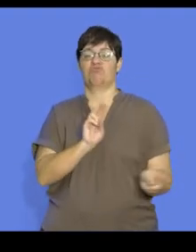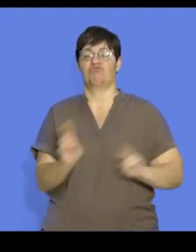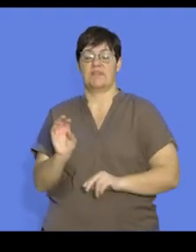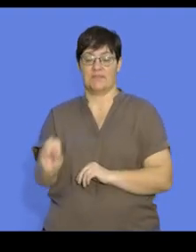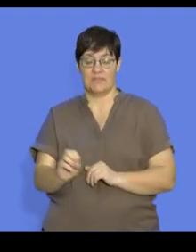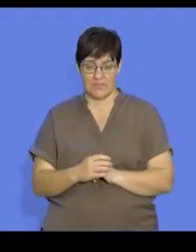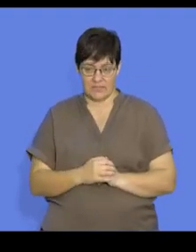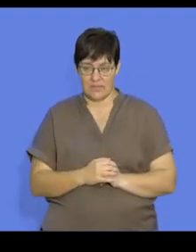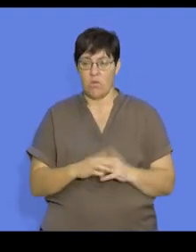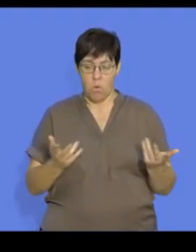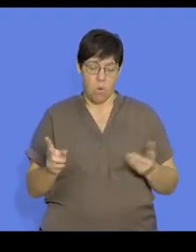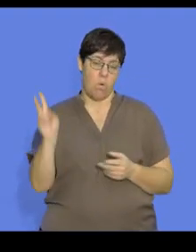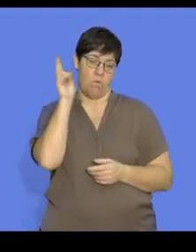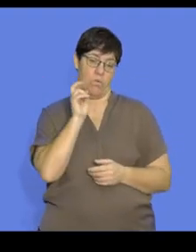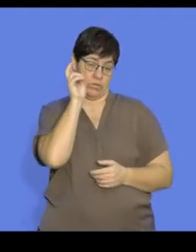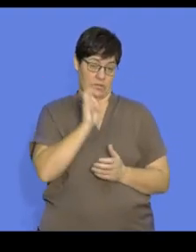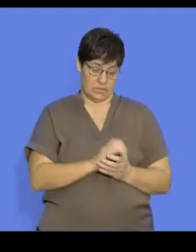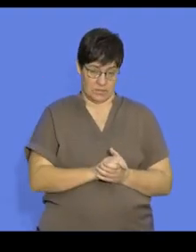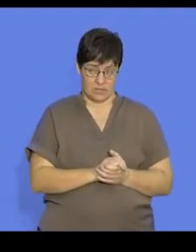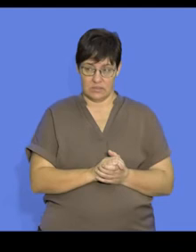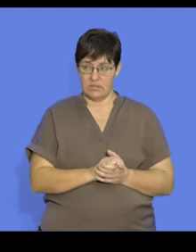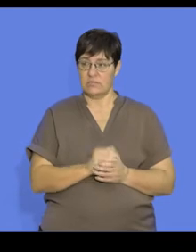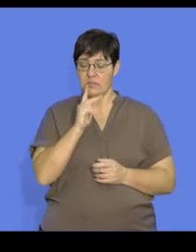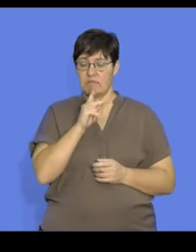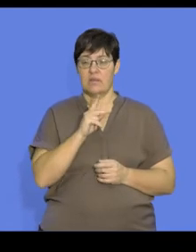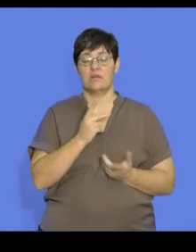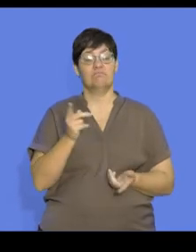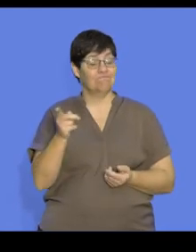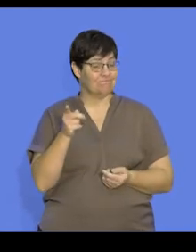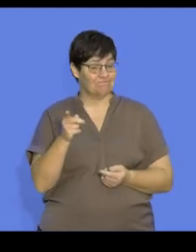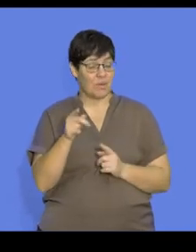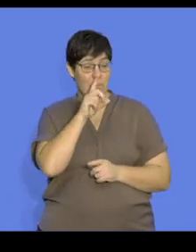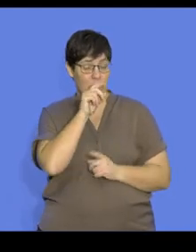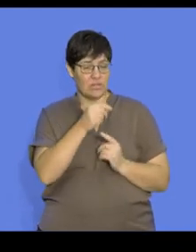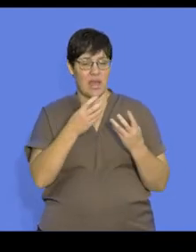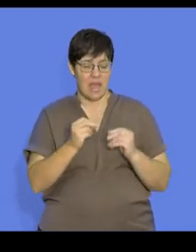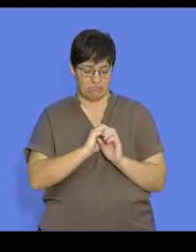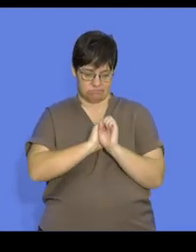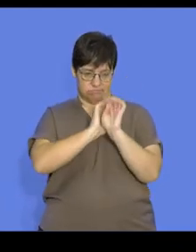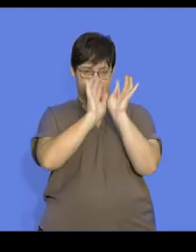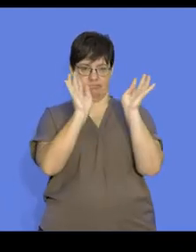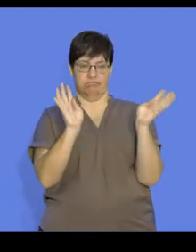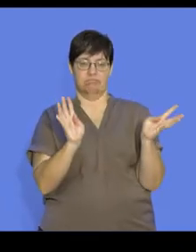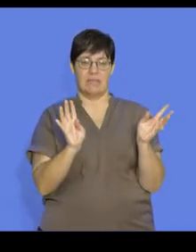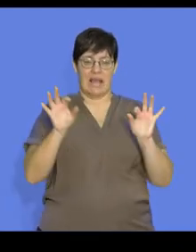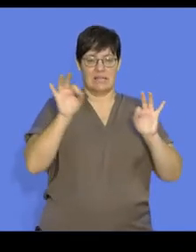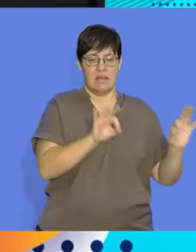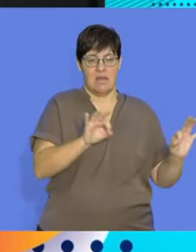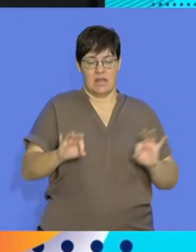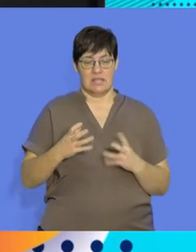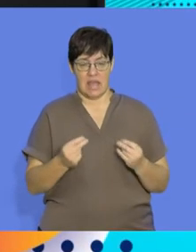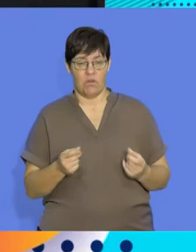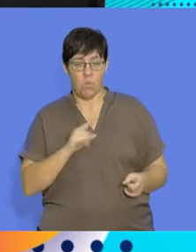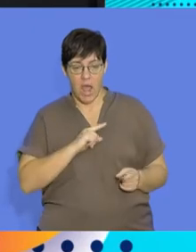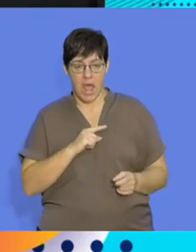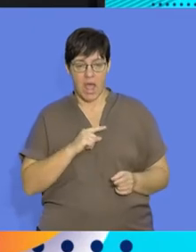Or even auditory. So if we look at the peacock, the peacock obviously has an elaborate dance that it does, and this is